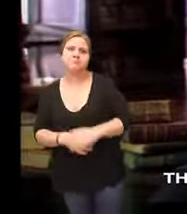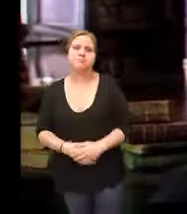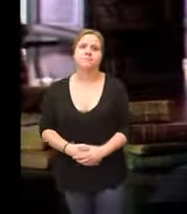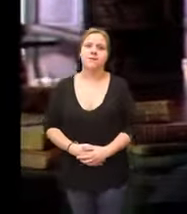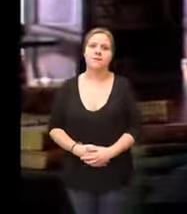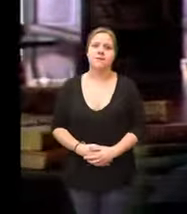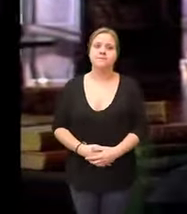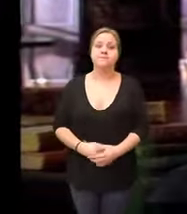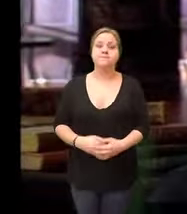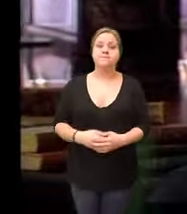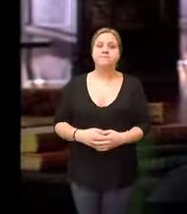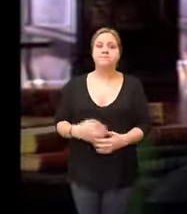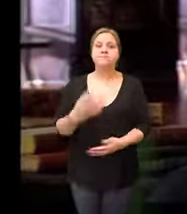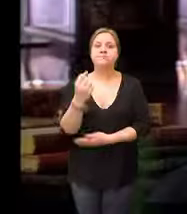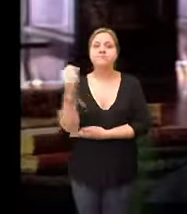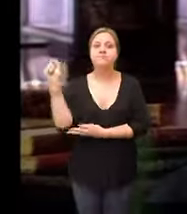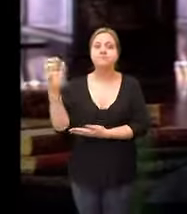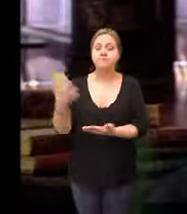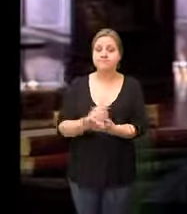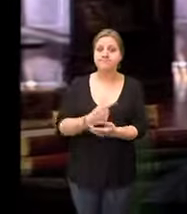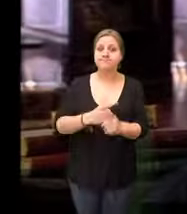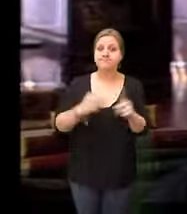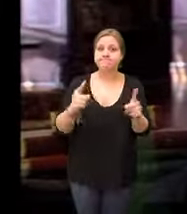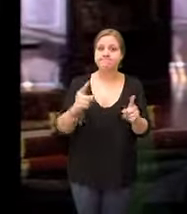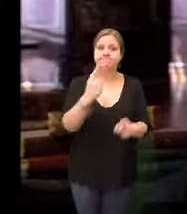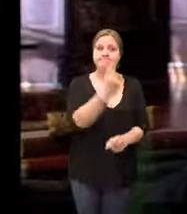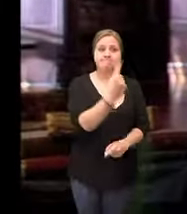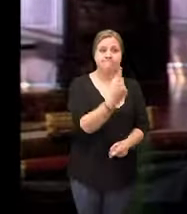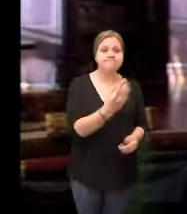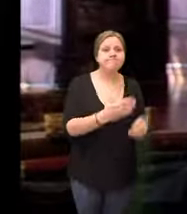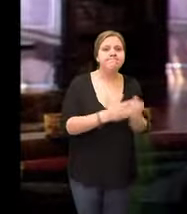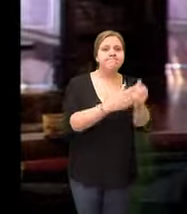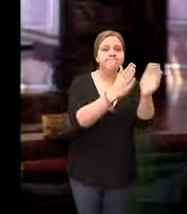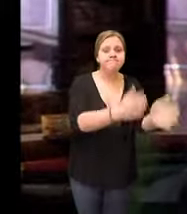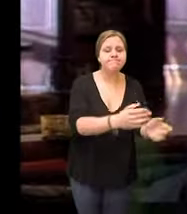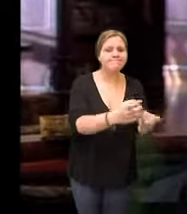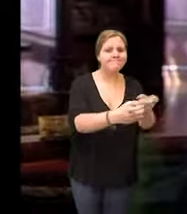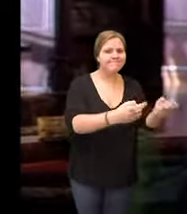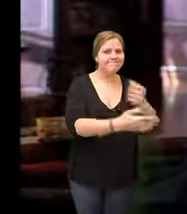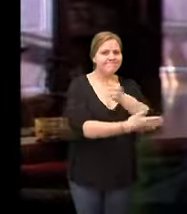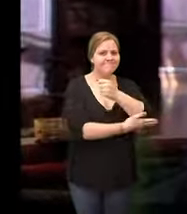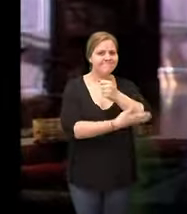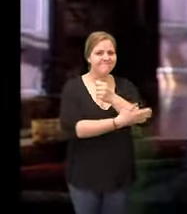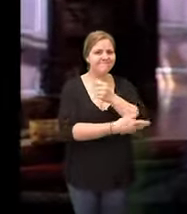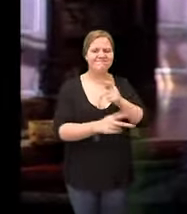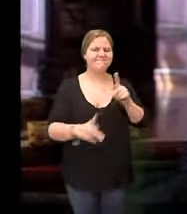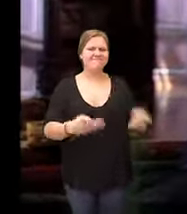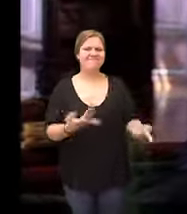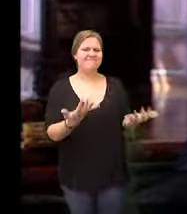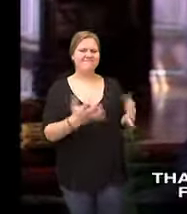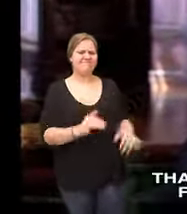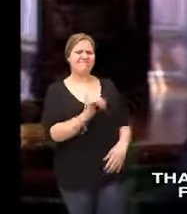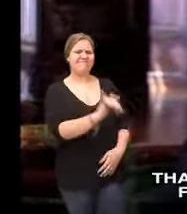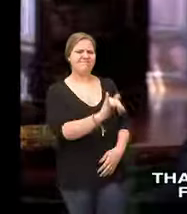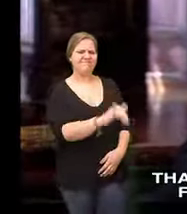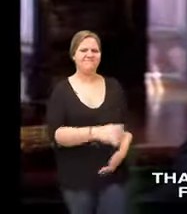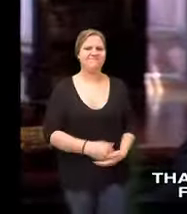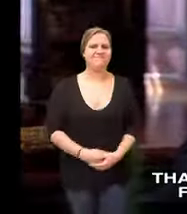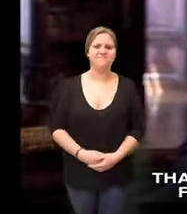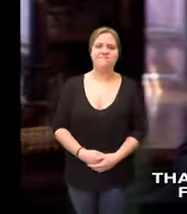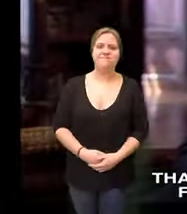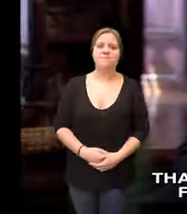endure. It's one thing to win a revolution. It's quite another to avoid a dictatorship and create a system of government